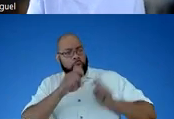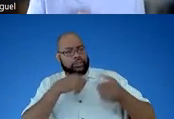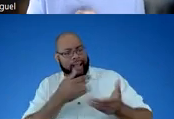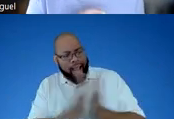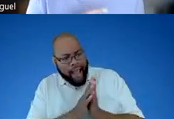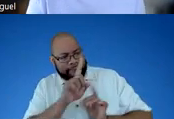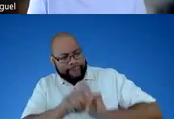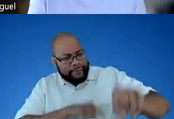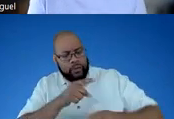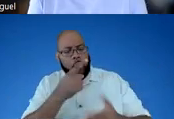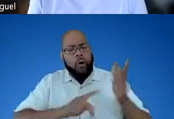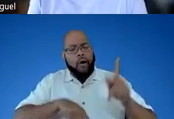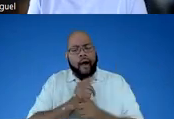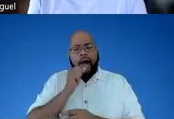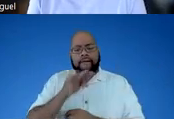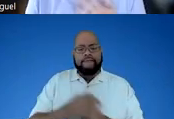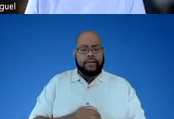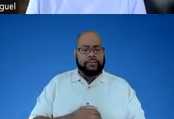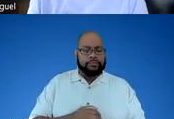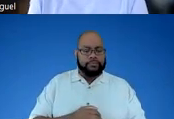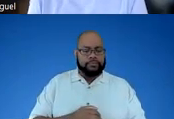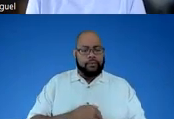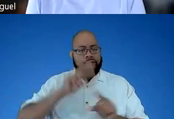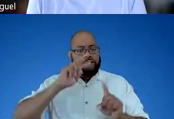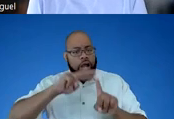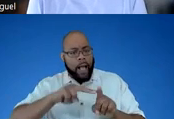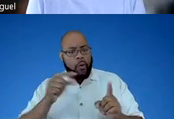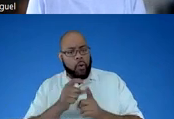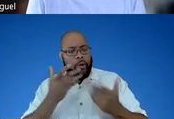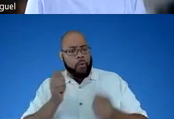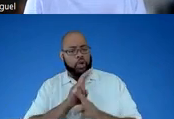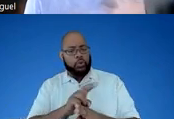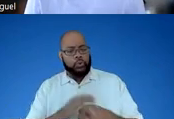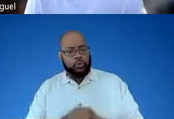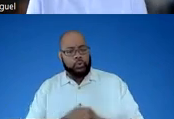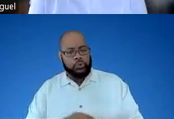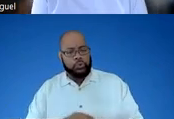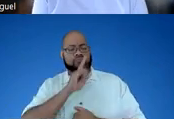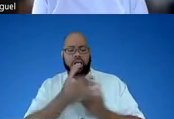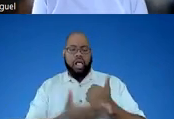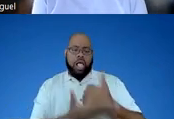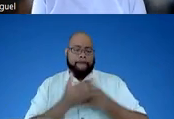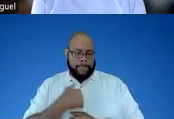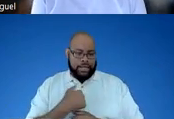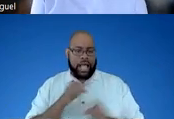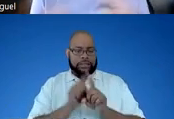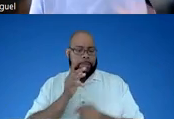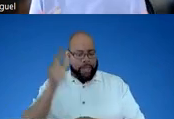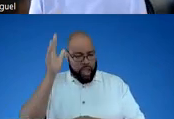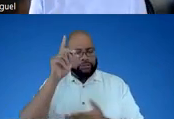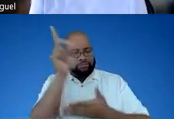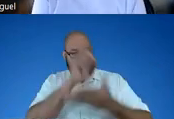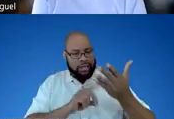ask, what kinds of, um, vocabulary or words I might want to use. That really helps me as a parent in